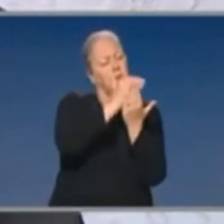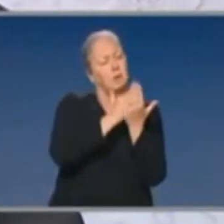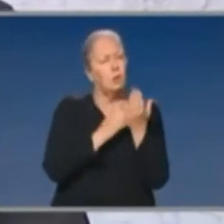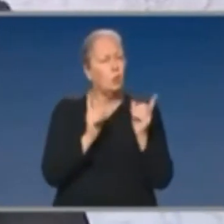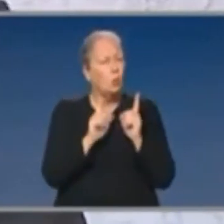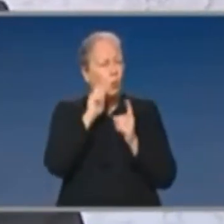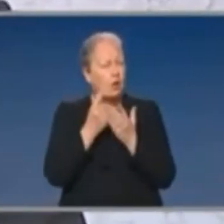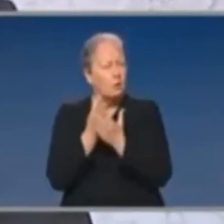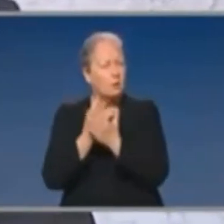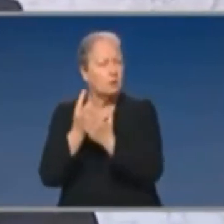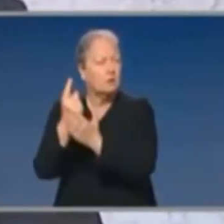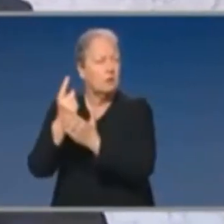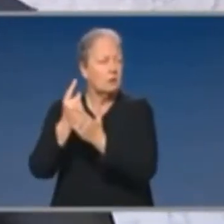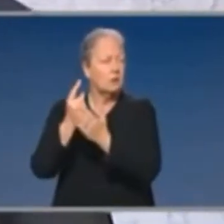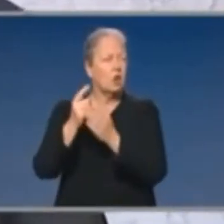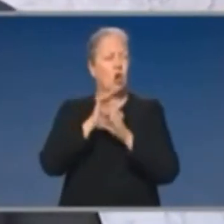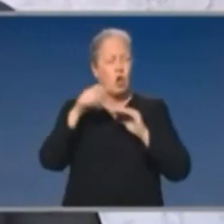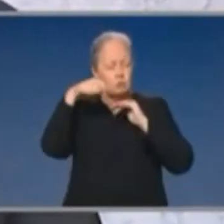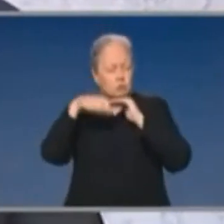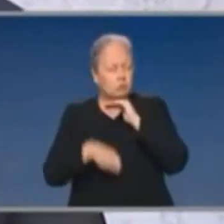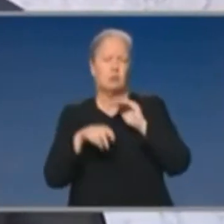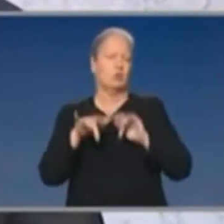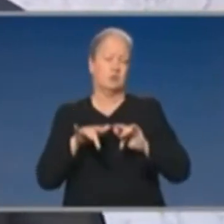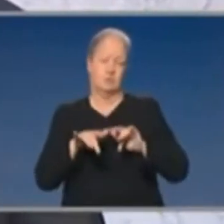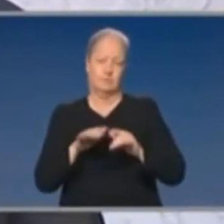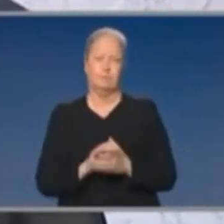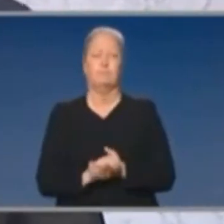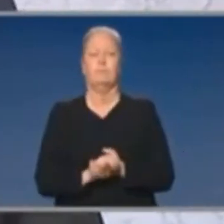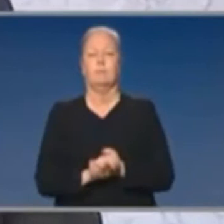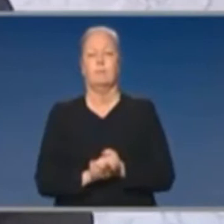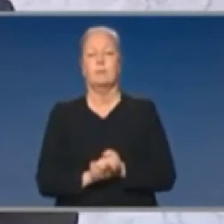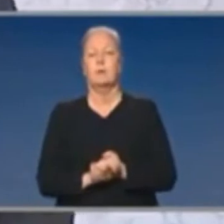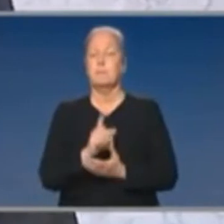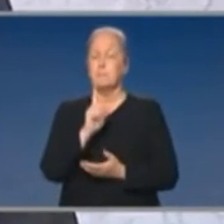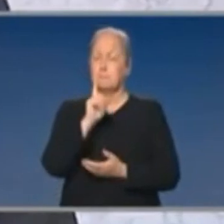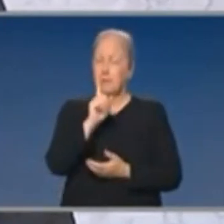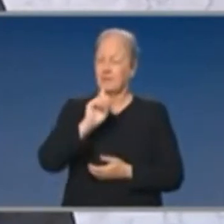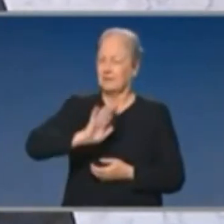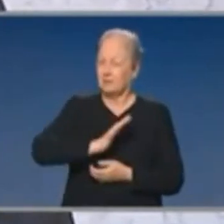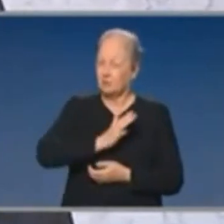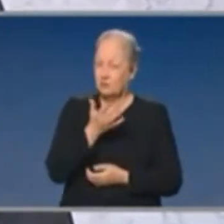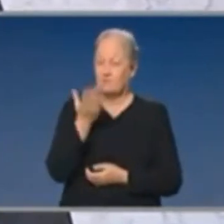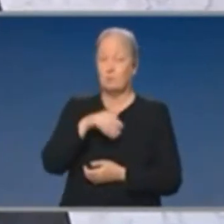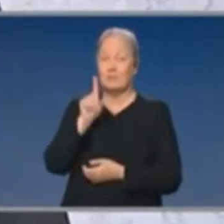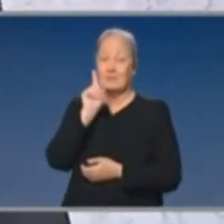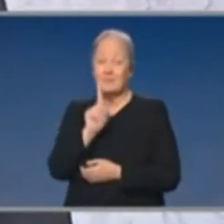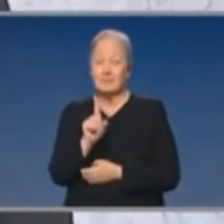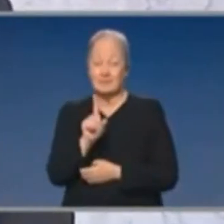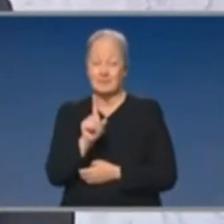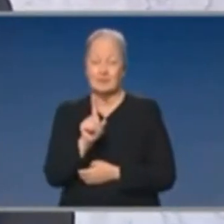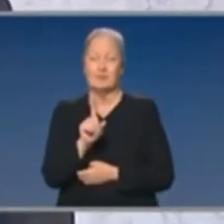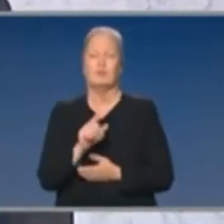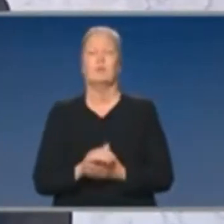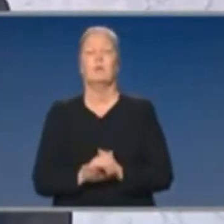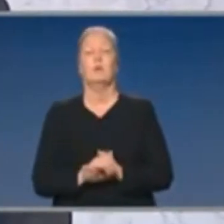and the other assumptions that have gone into the plan. But what I can't help but be struck by is that under the